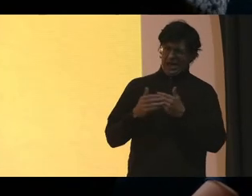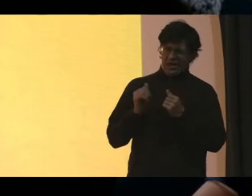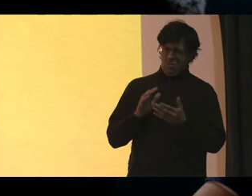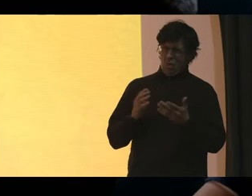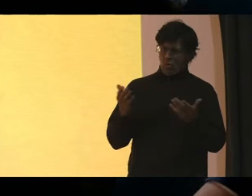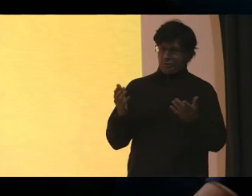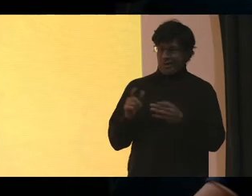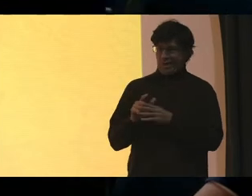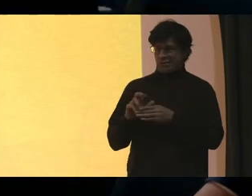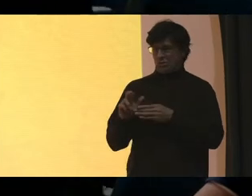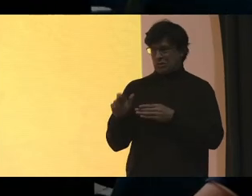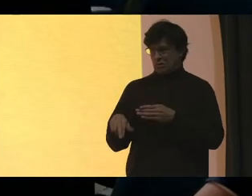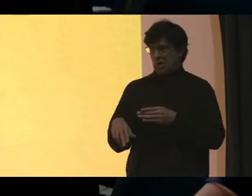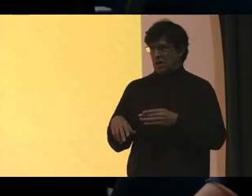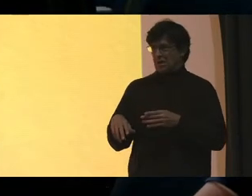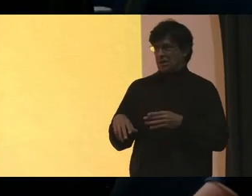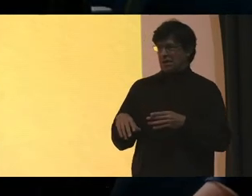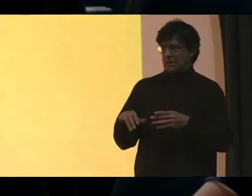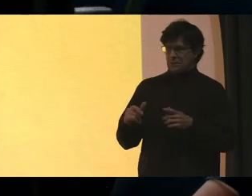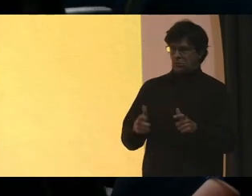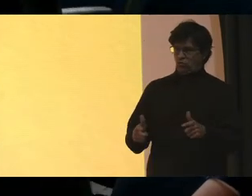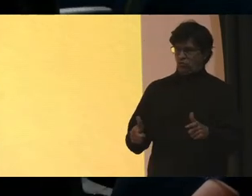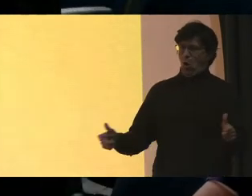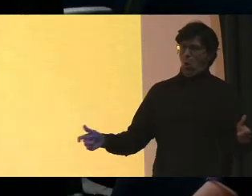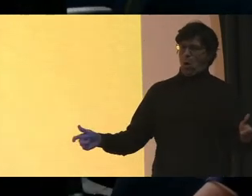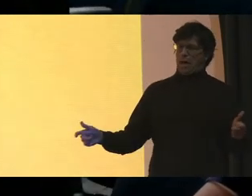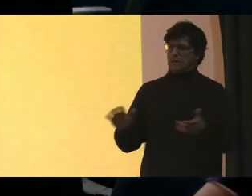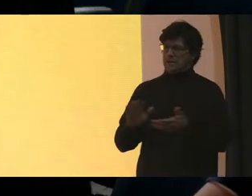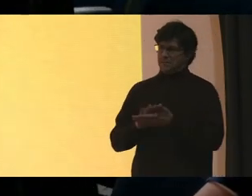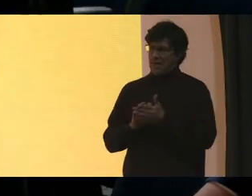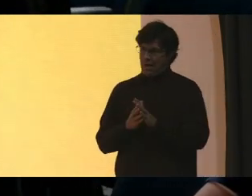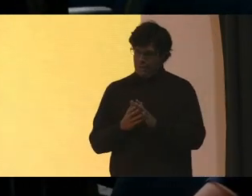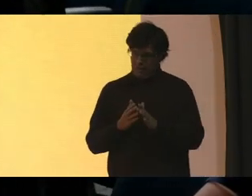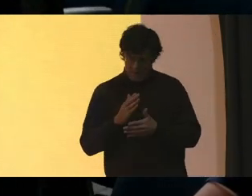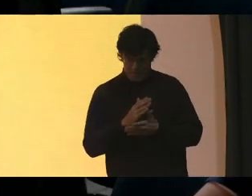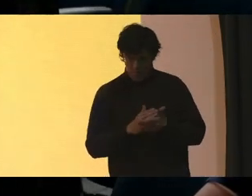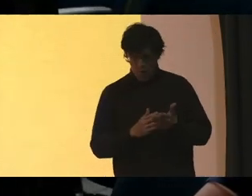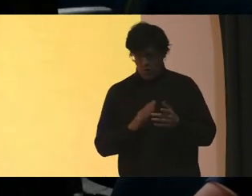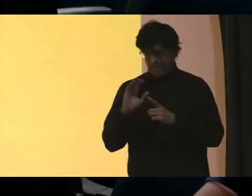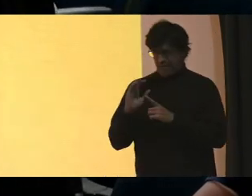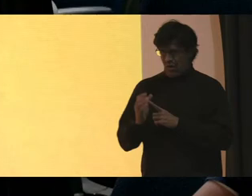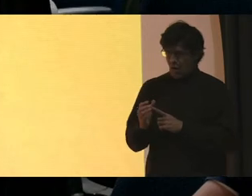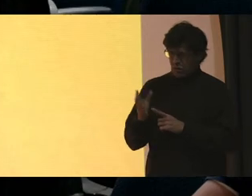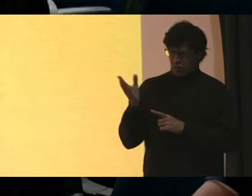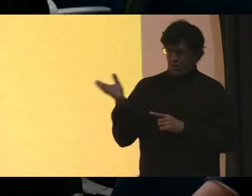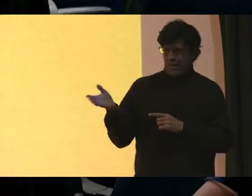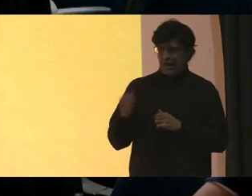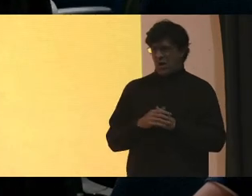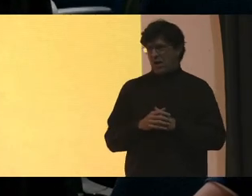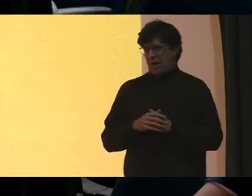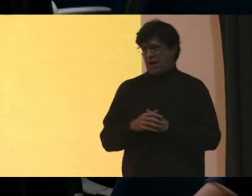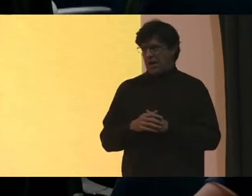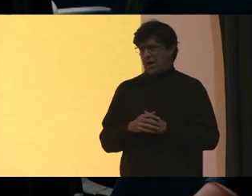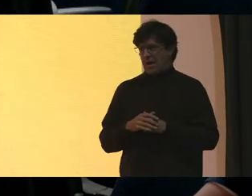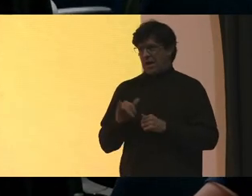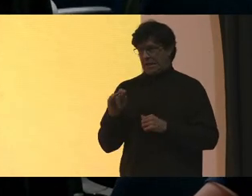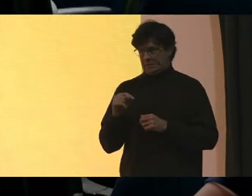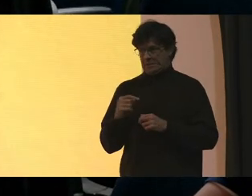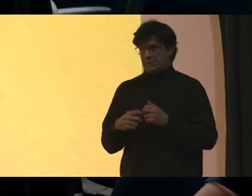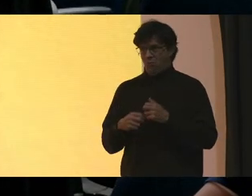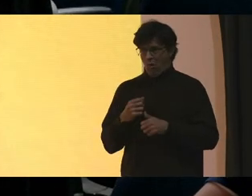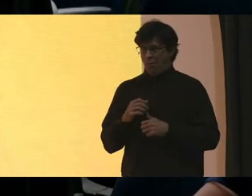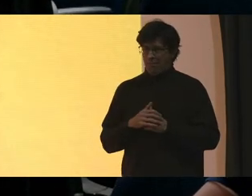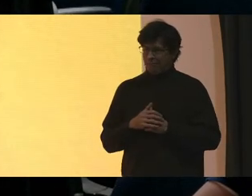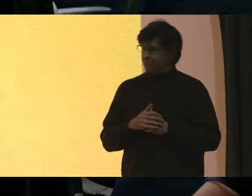result of that, it's growing And it's becoming a part of the culture there It's a problem